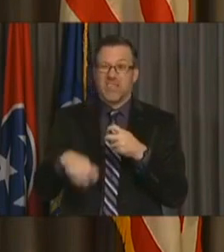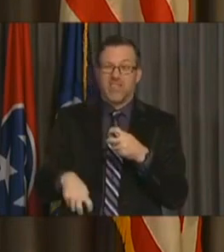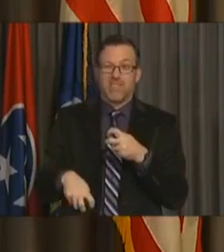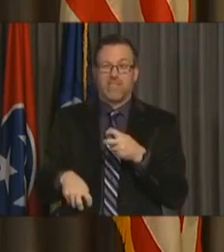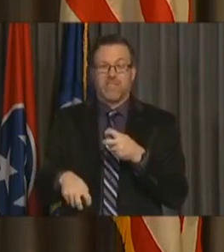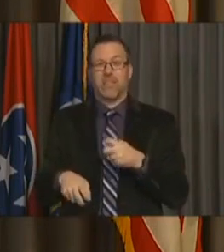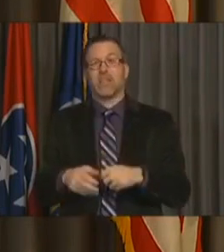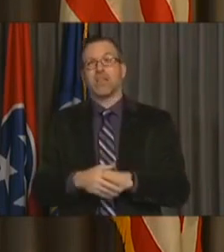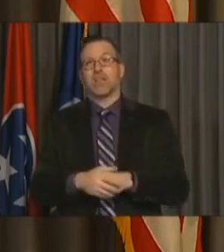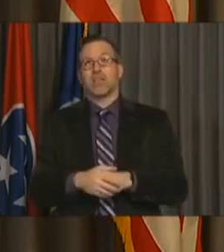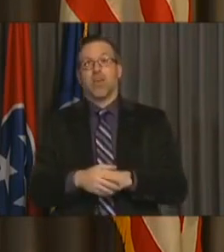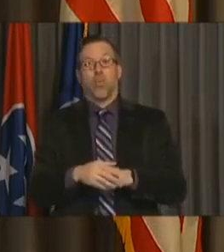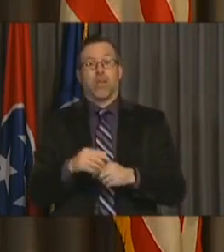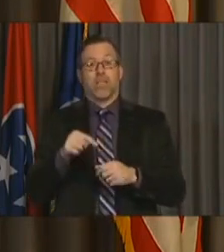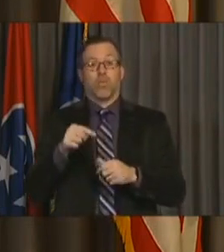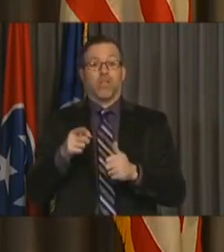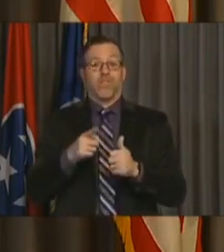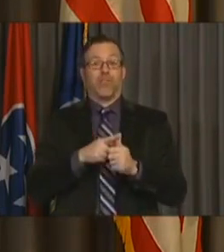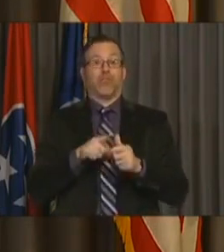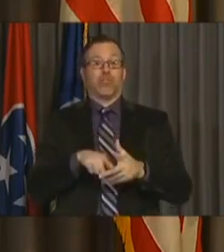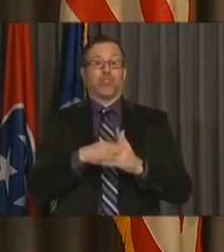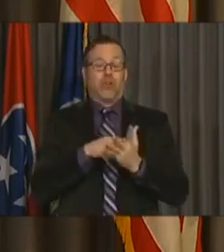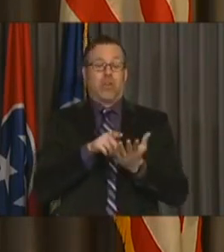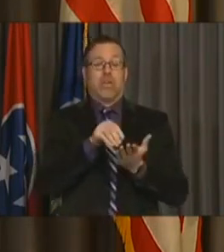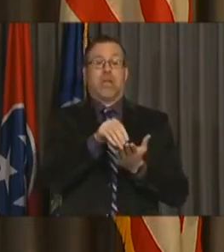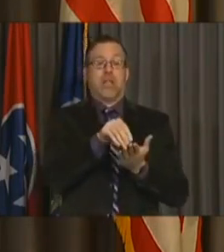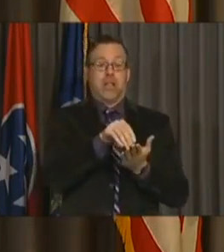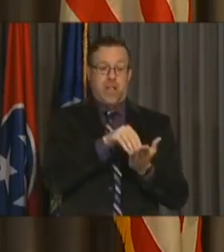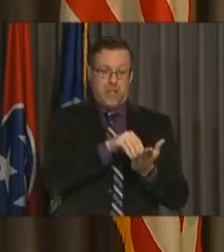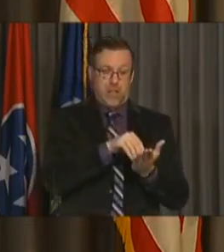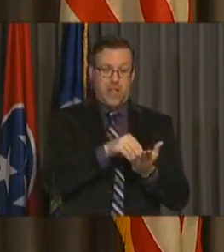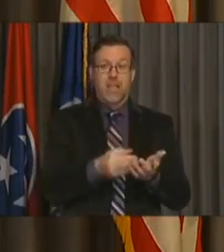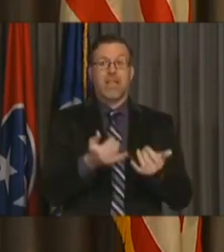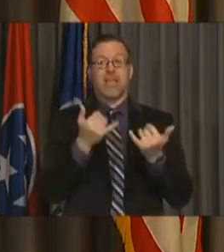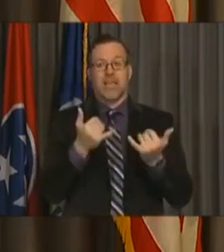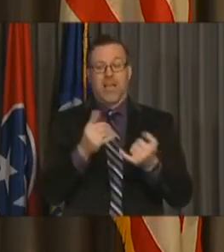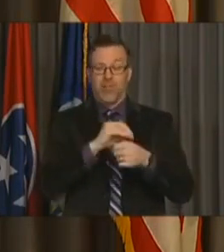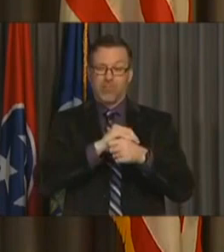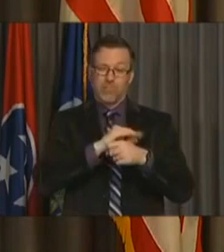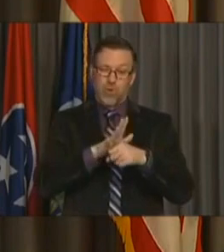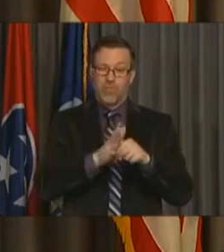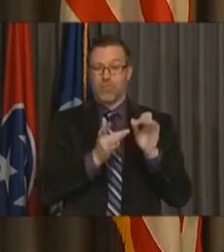that coming into the year, and now the challenge is so much greater.